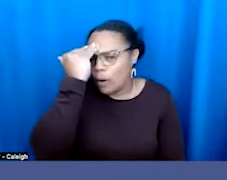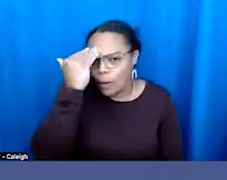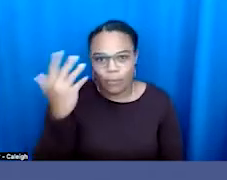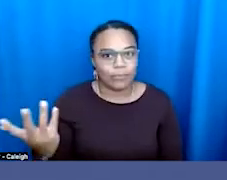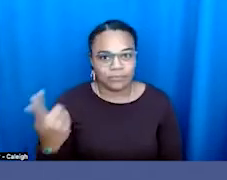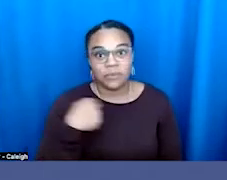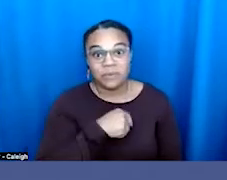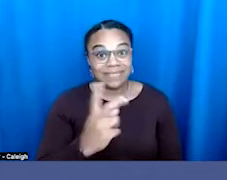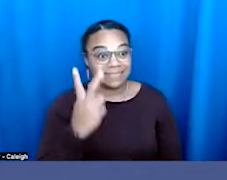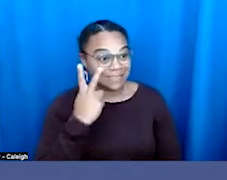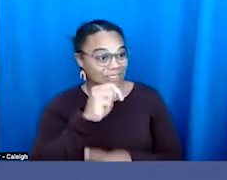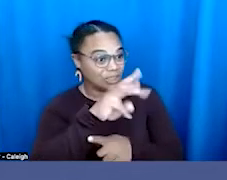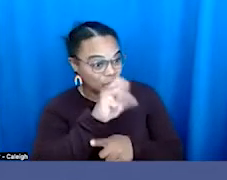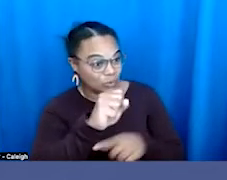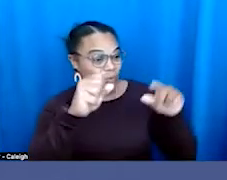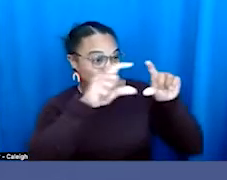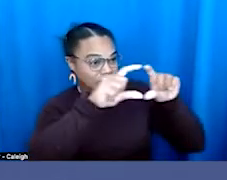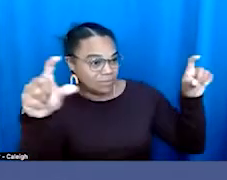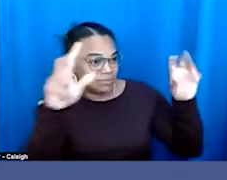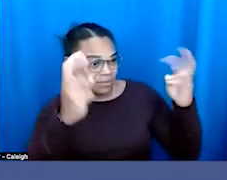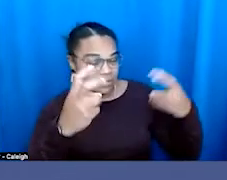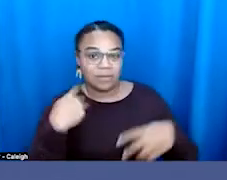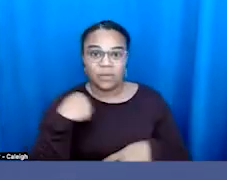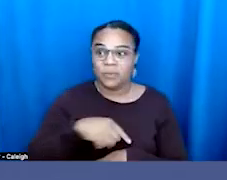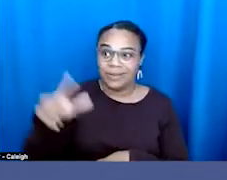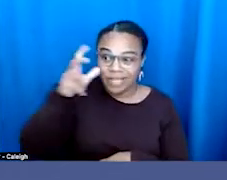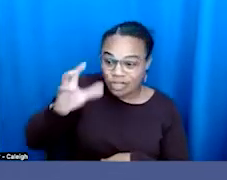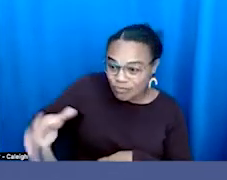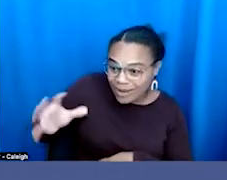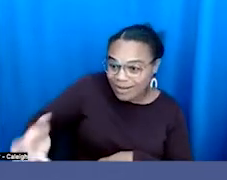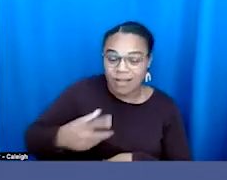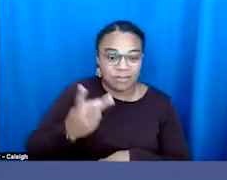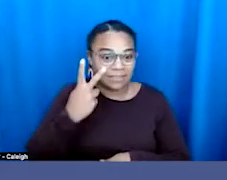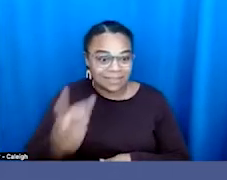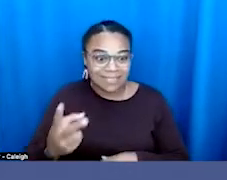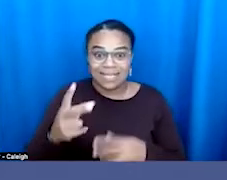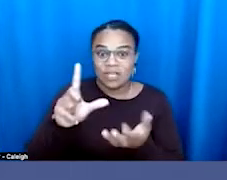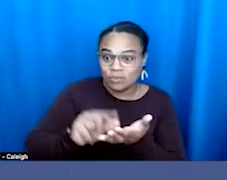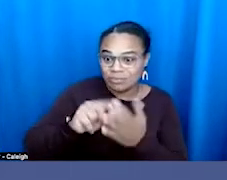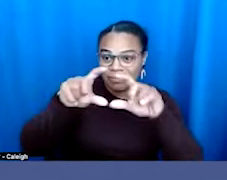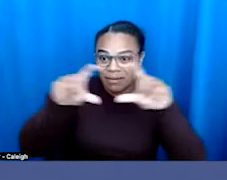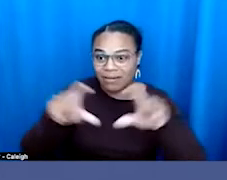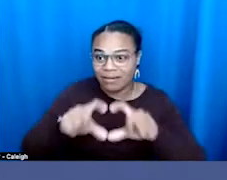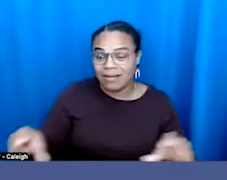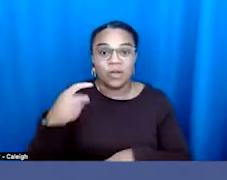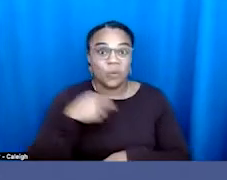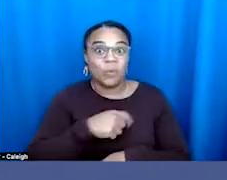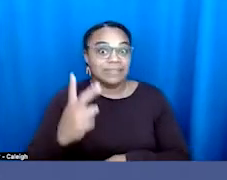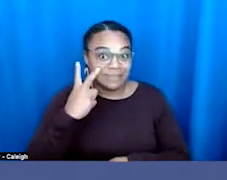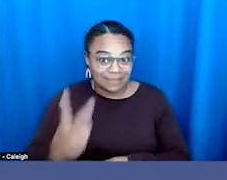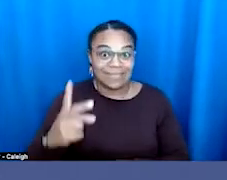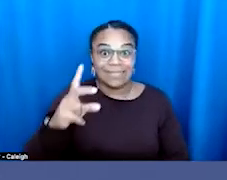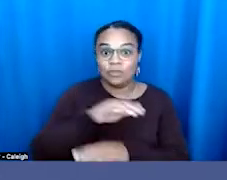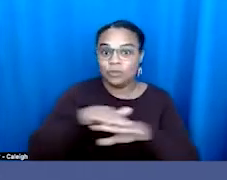newspapers. We are seeing it on the TV. We are hearing it on the radio. We've seen the Don't Say Gay Bill in